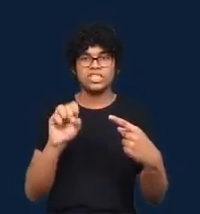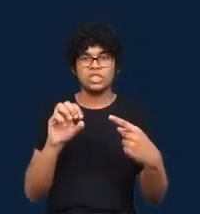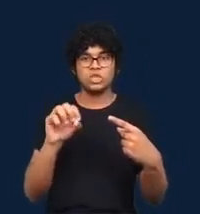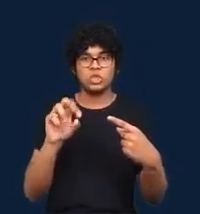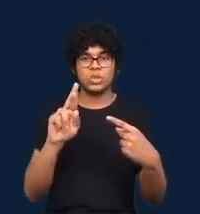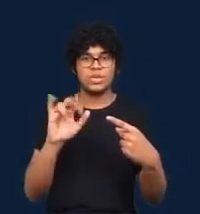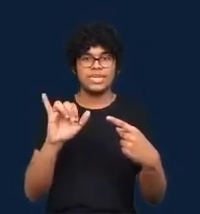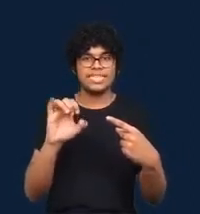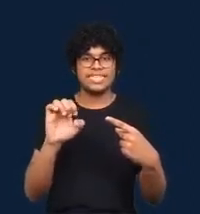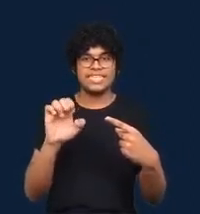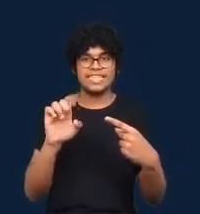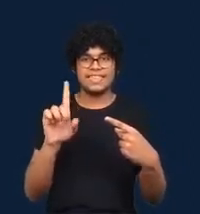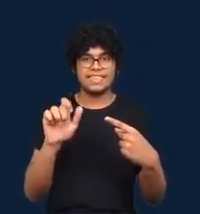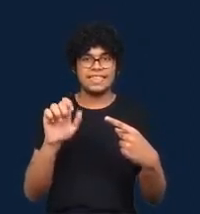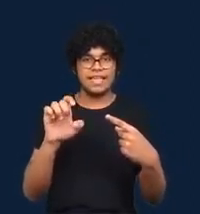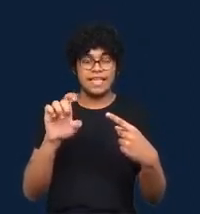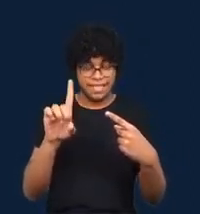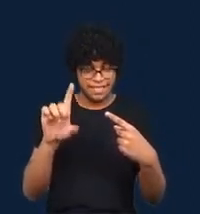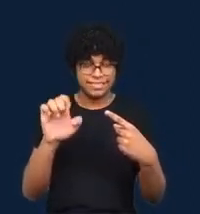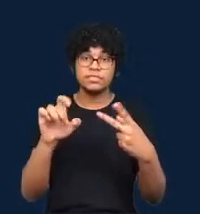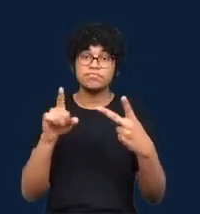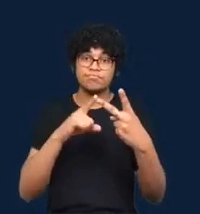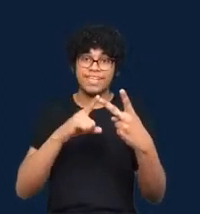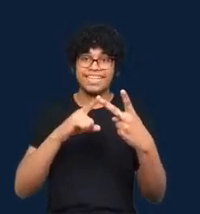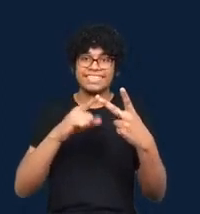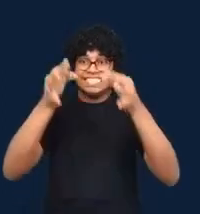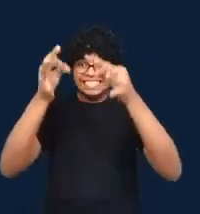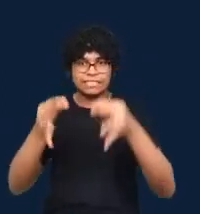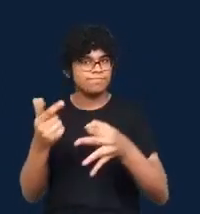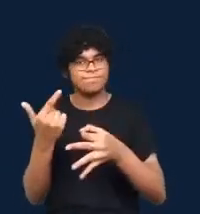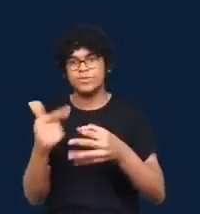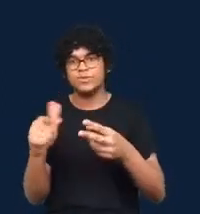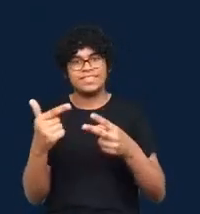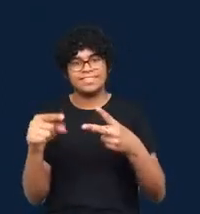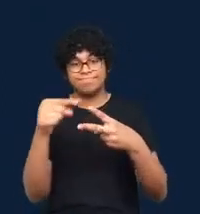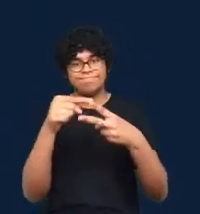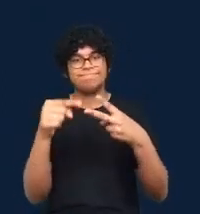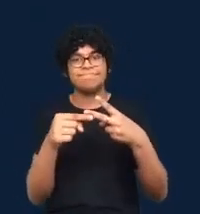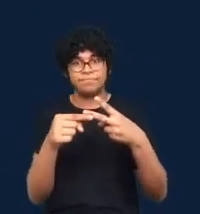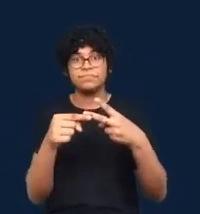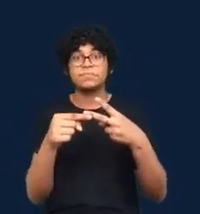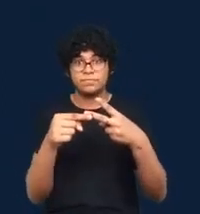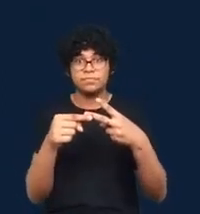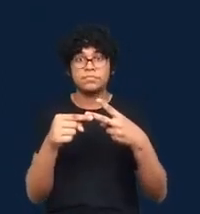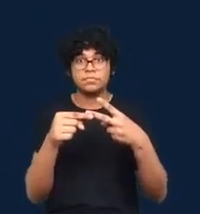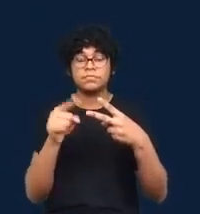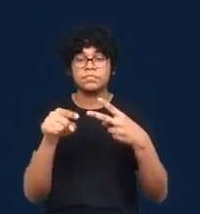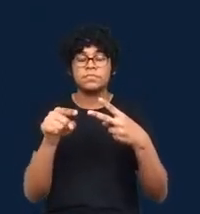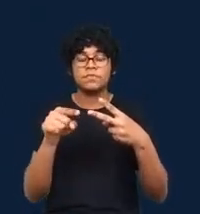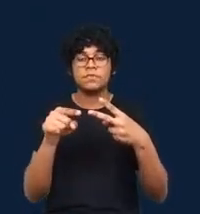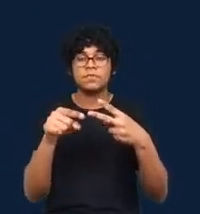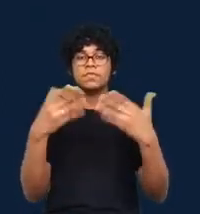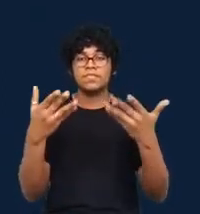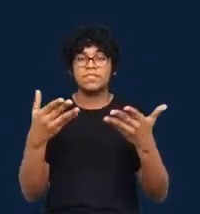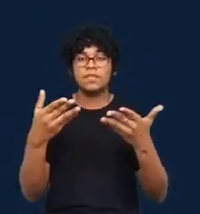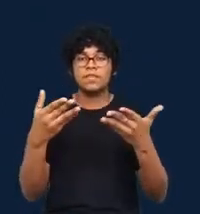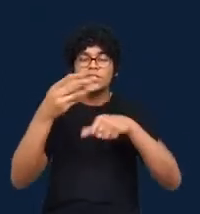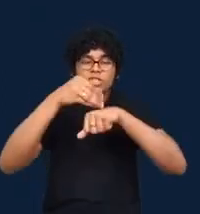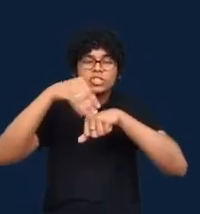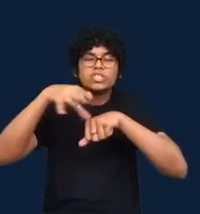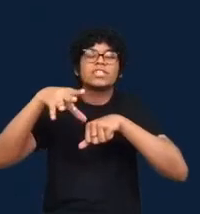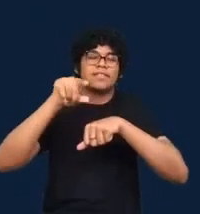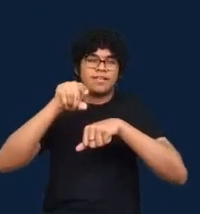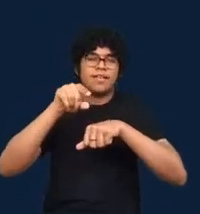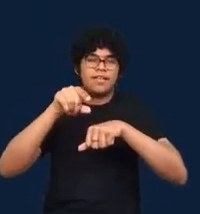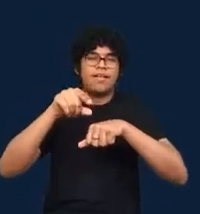And one of the recommendations that Anderson makes based on his genealogy work is to cultivate processes